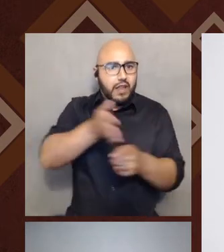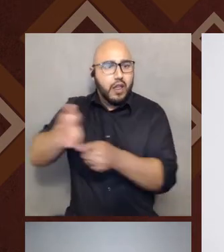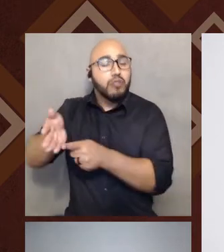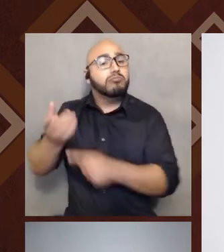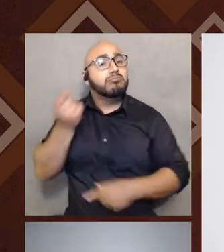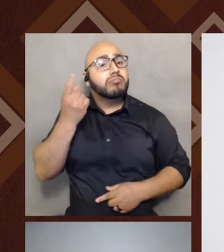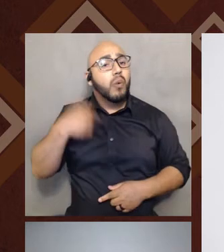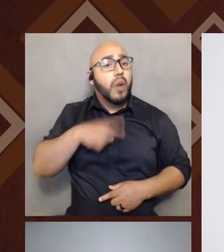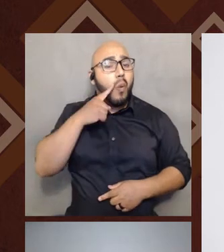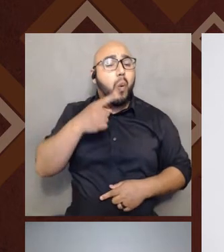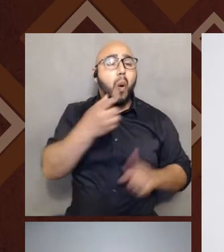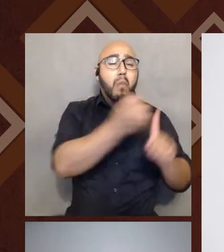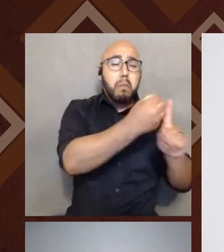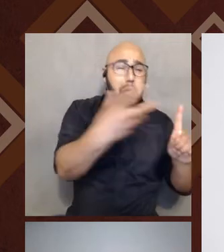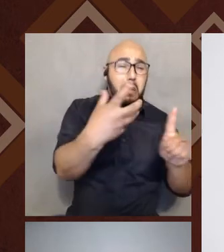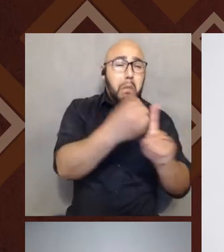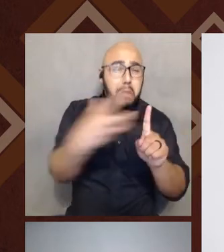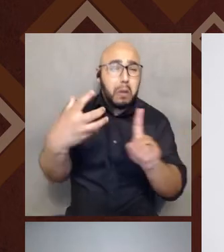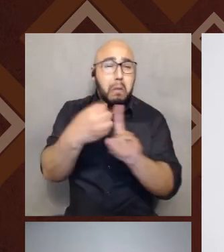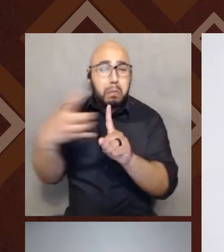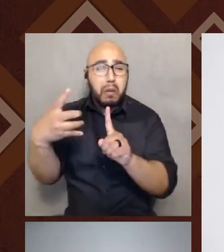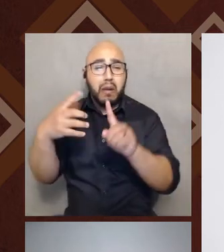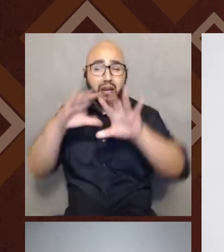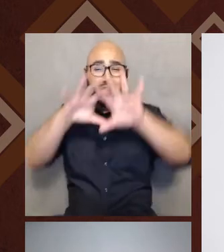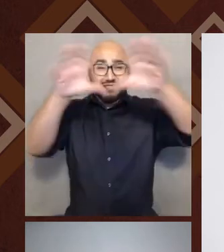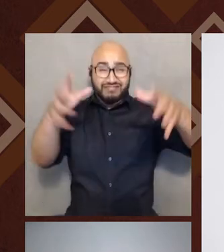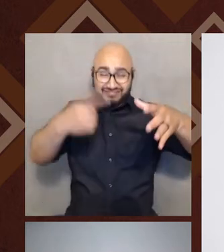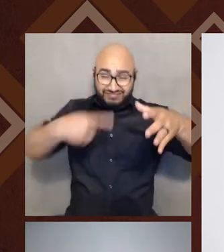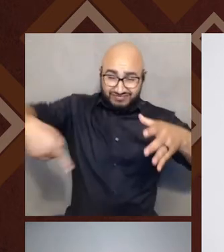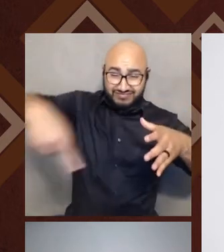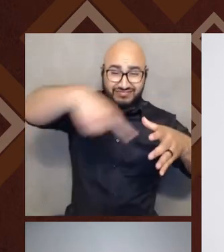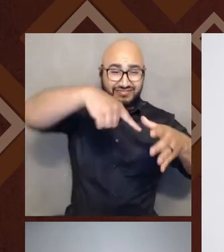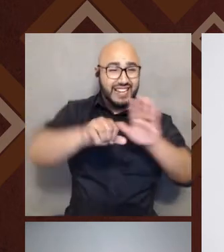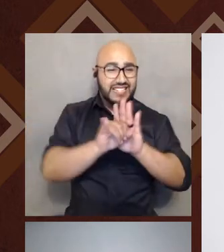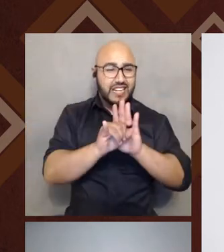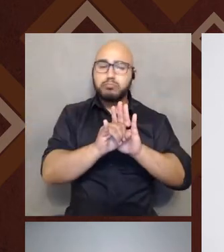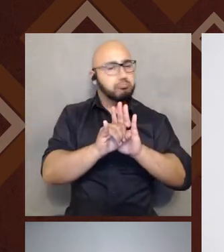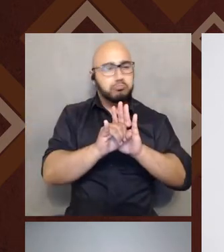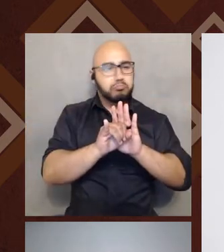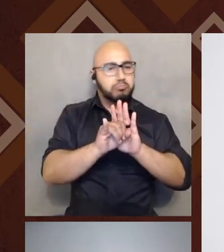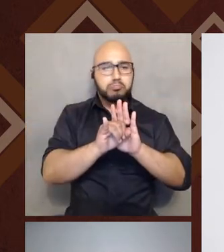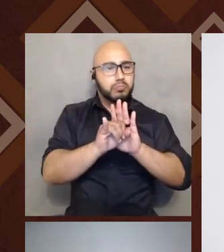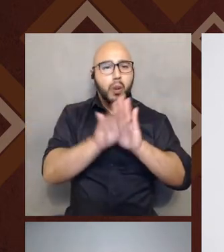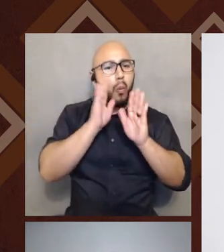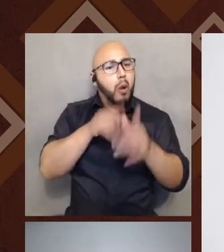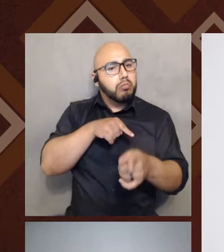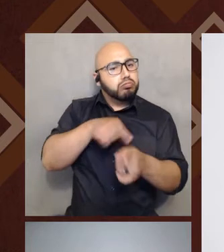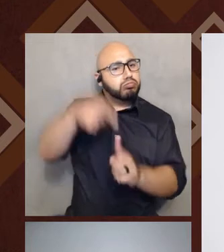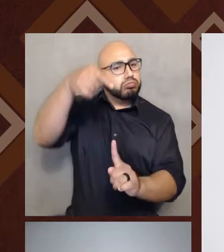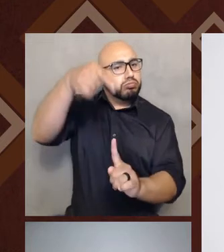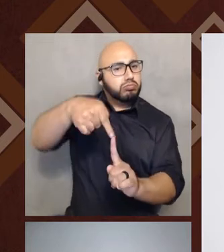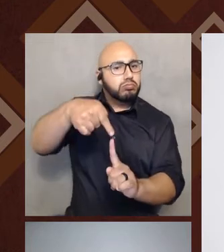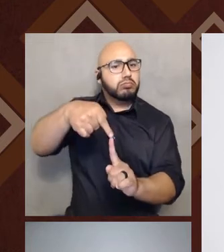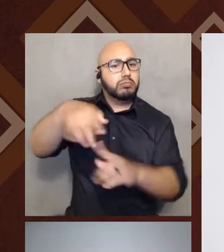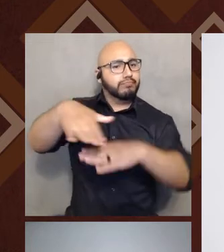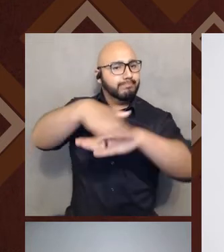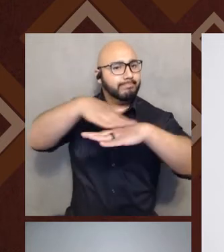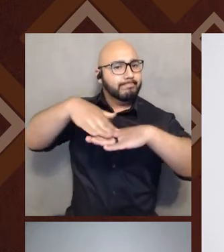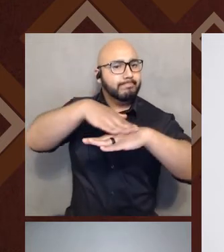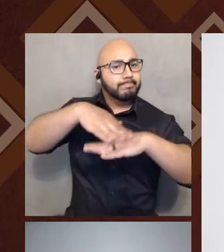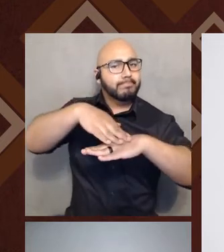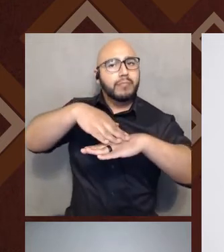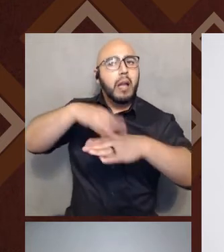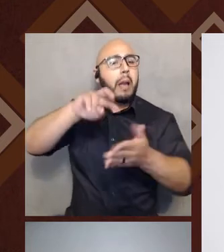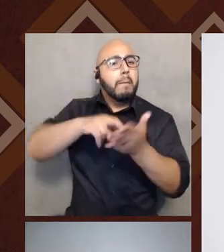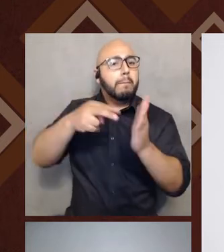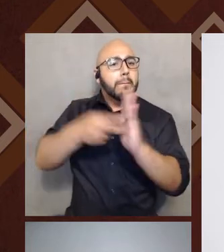not going to cover all of the interpretations of identity. We're just going to start touching kind of the surface of what identity has meant